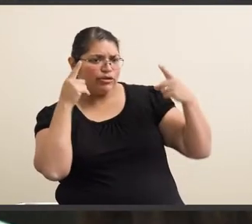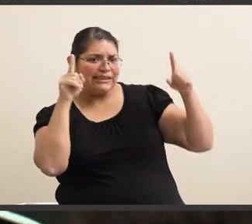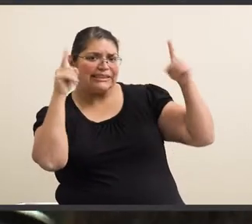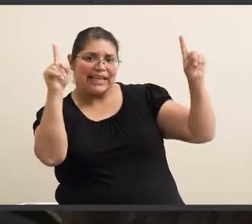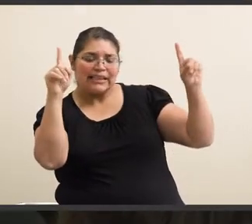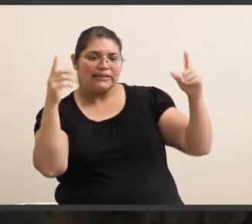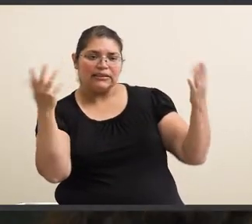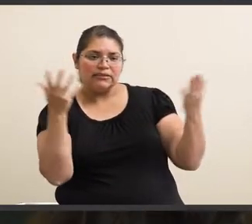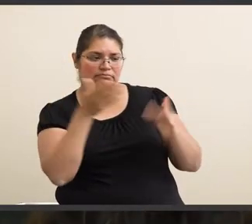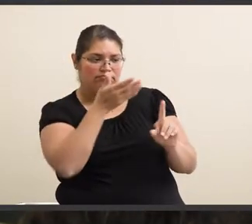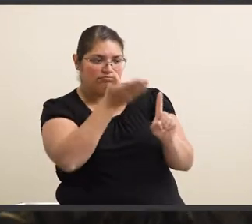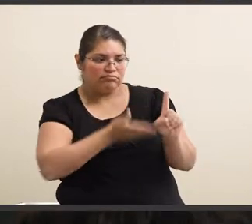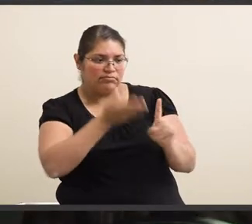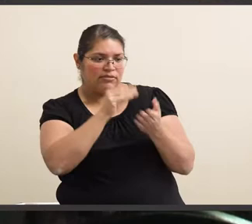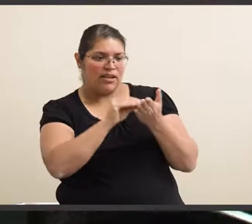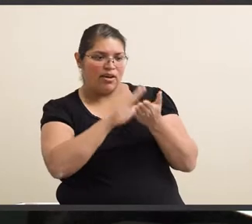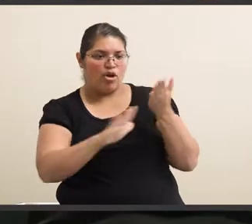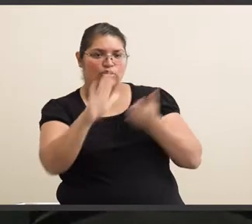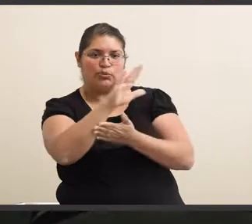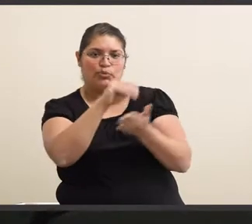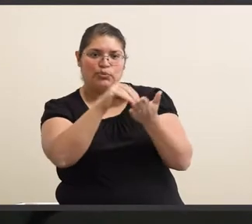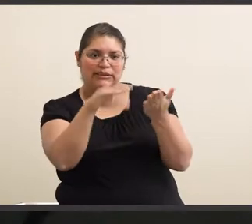as a college student.